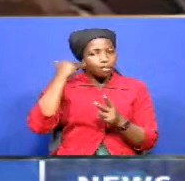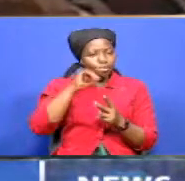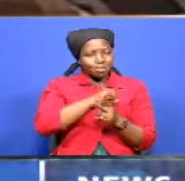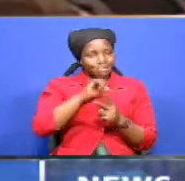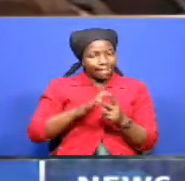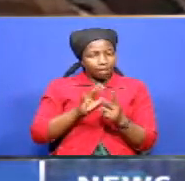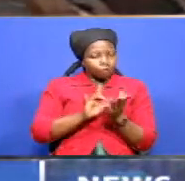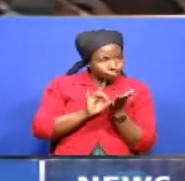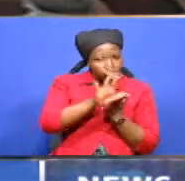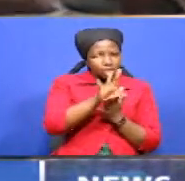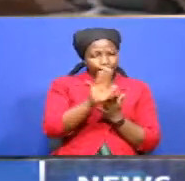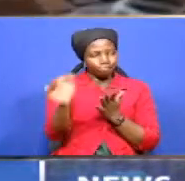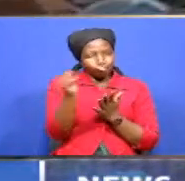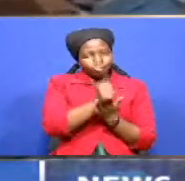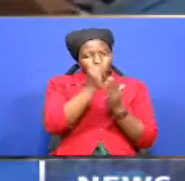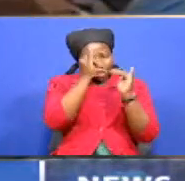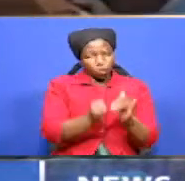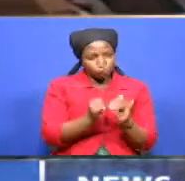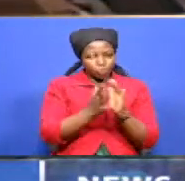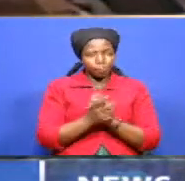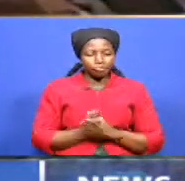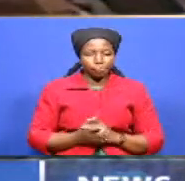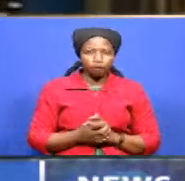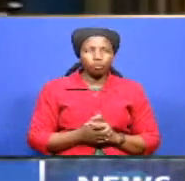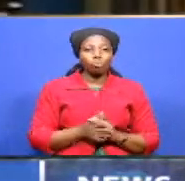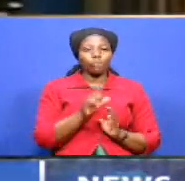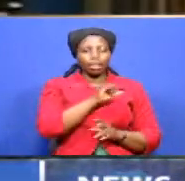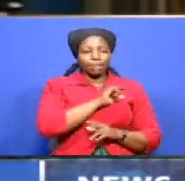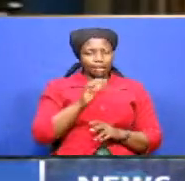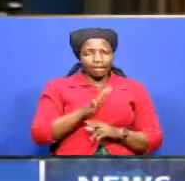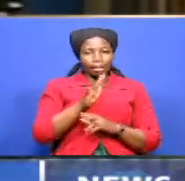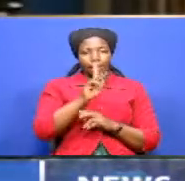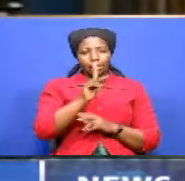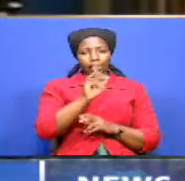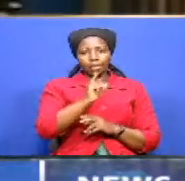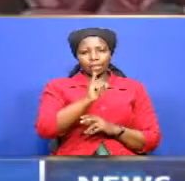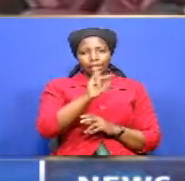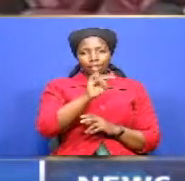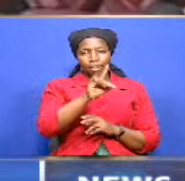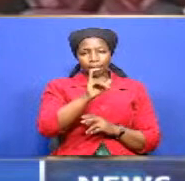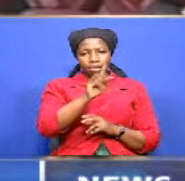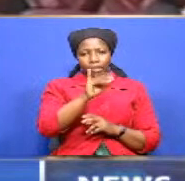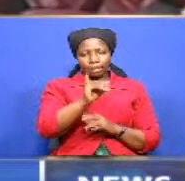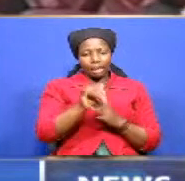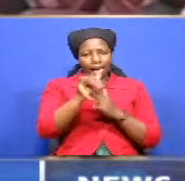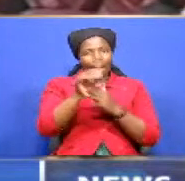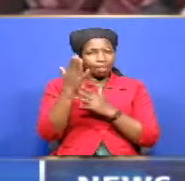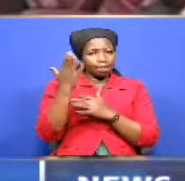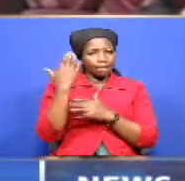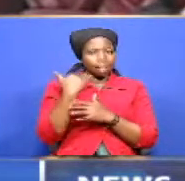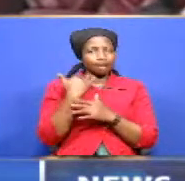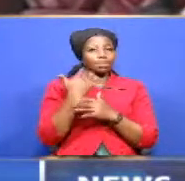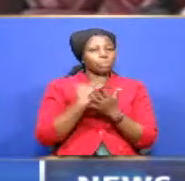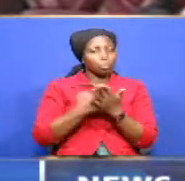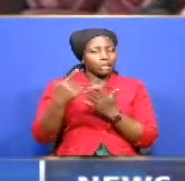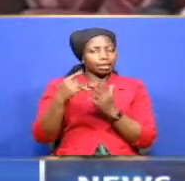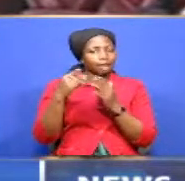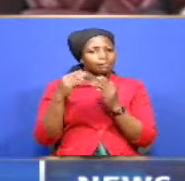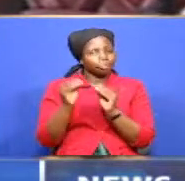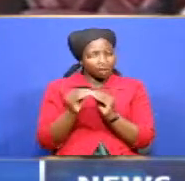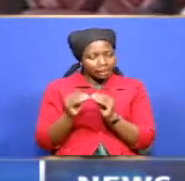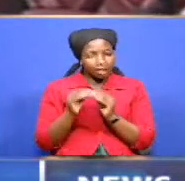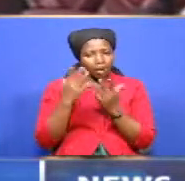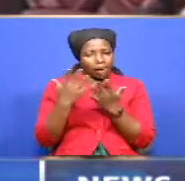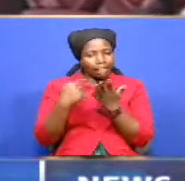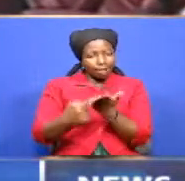Leader and Senate Whip respectively. Senator Kindiki led last Tuesday's sitting where Senators discussed at length the ouster